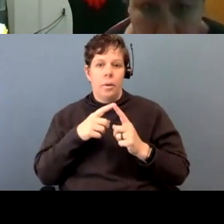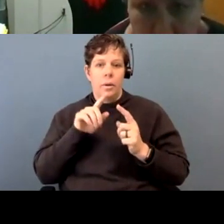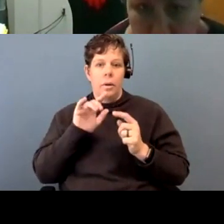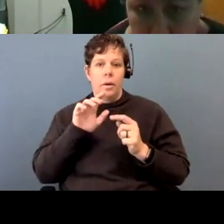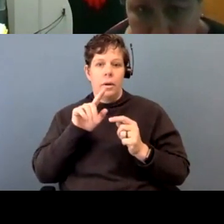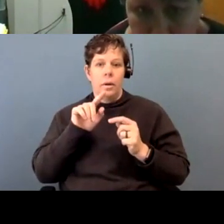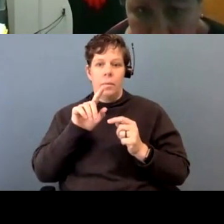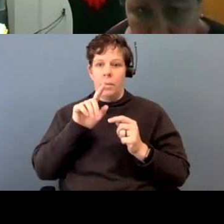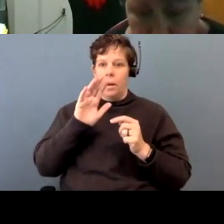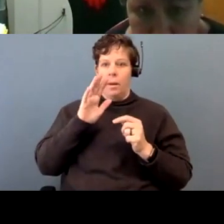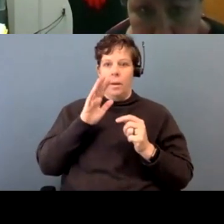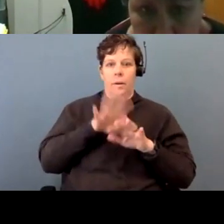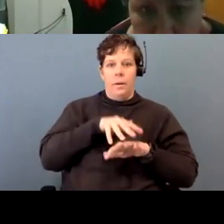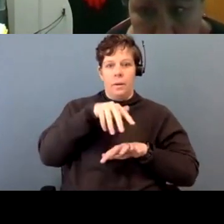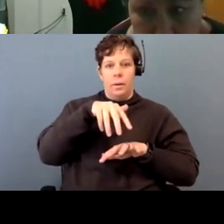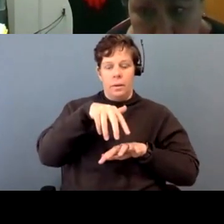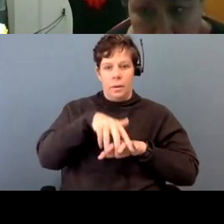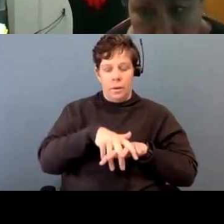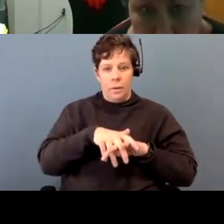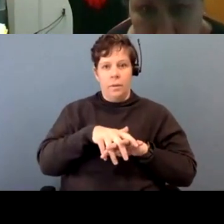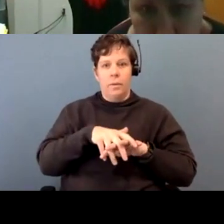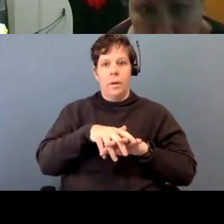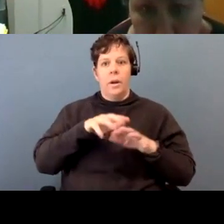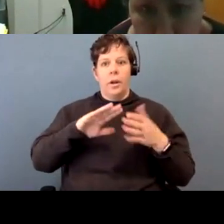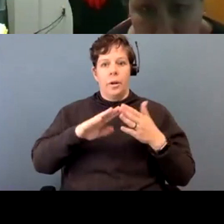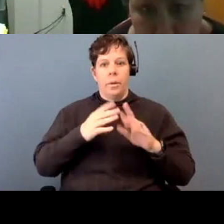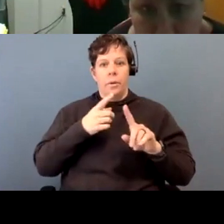what I heard from a textbook and what I heard from this elder,